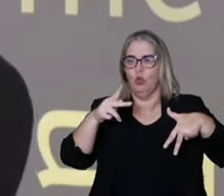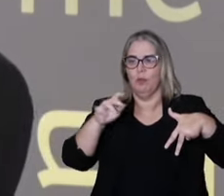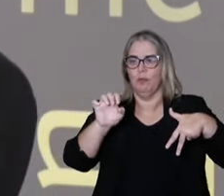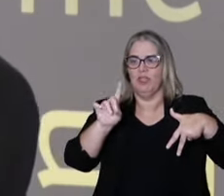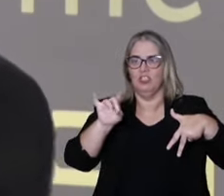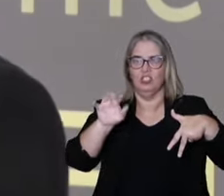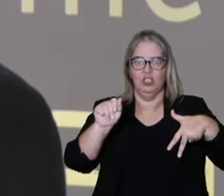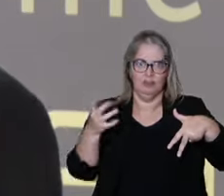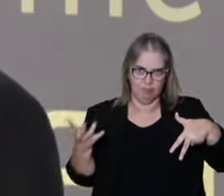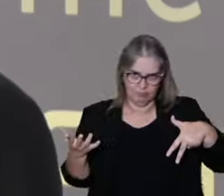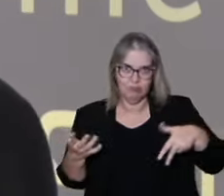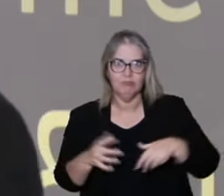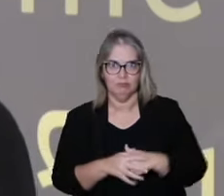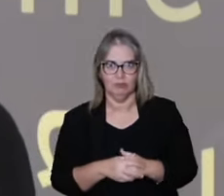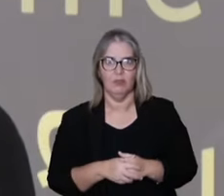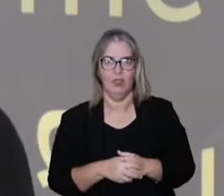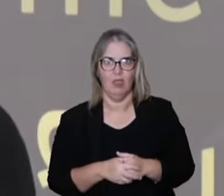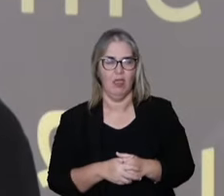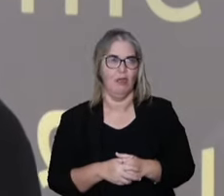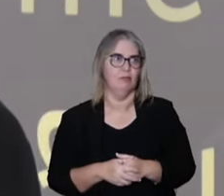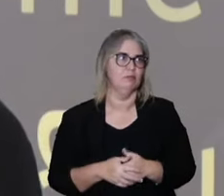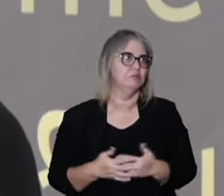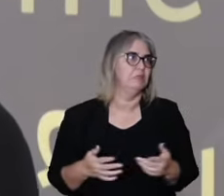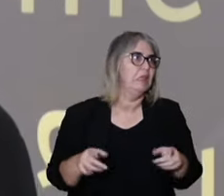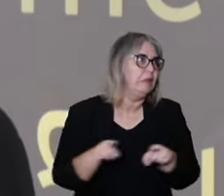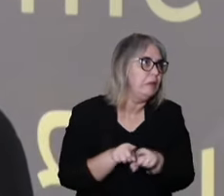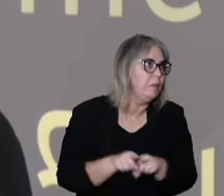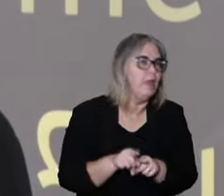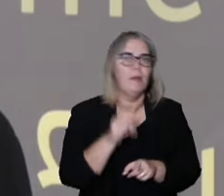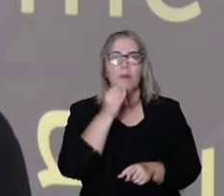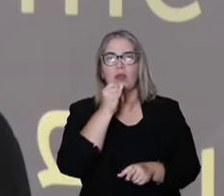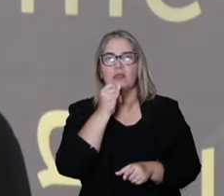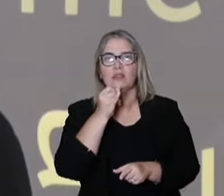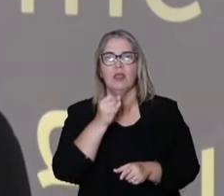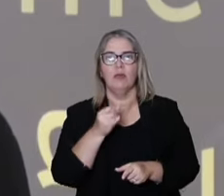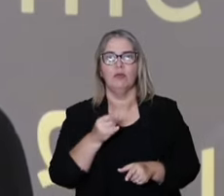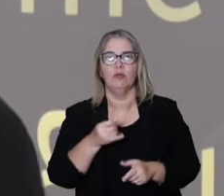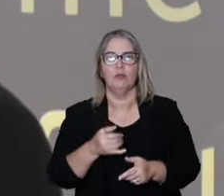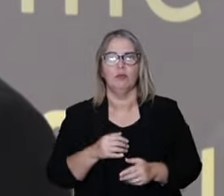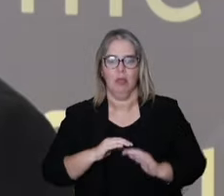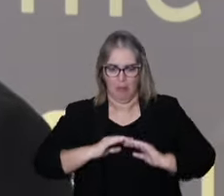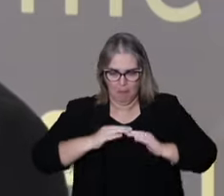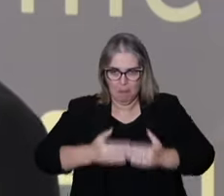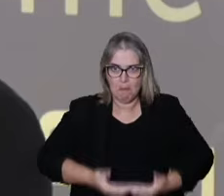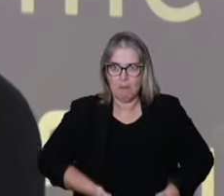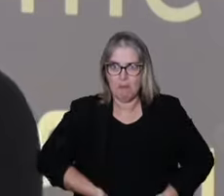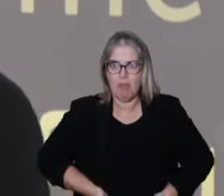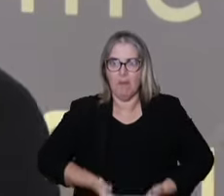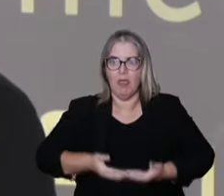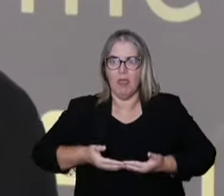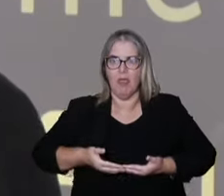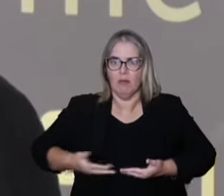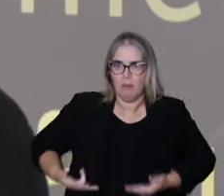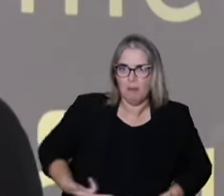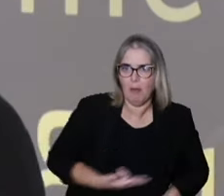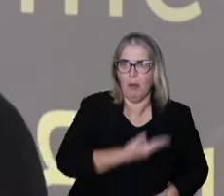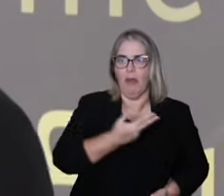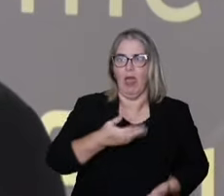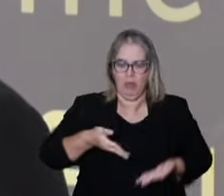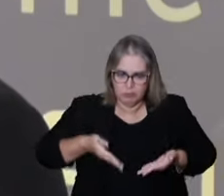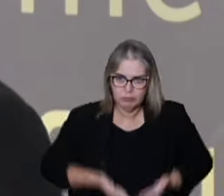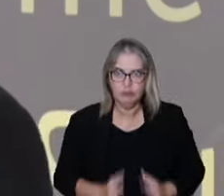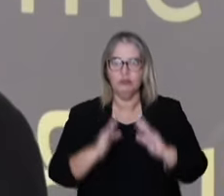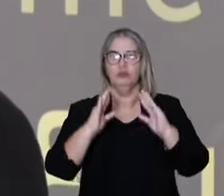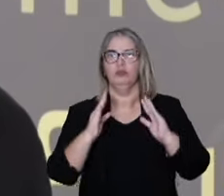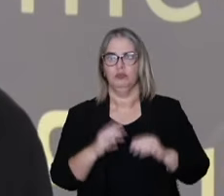situation. Our medicine is amazing. So the surgical labor or, you know, we are not in